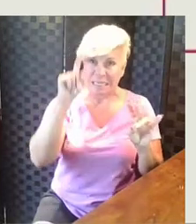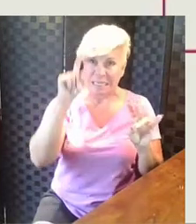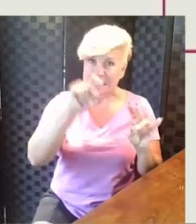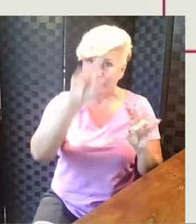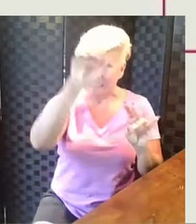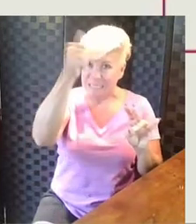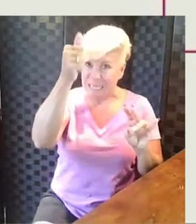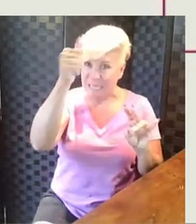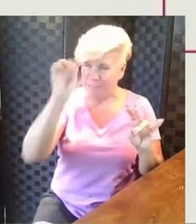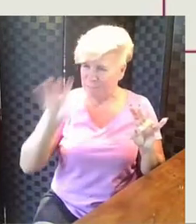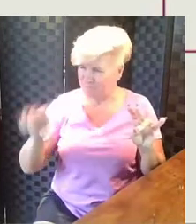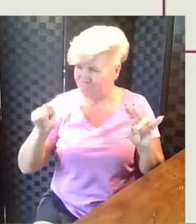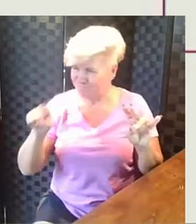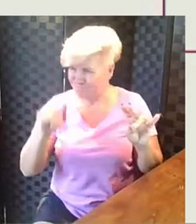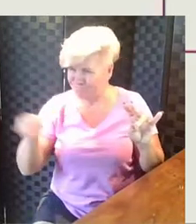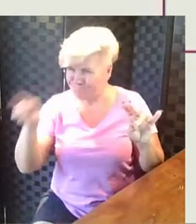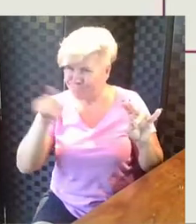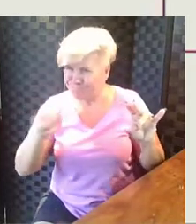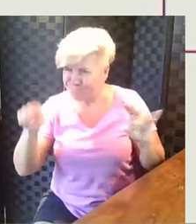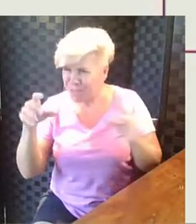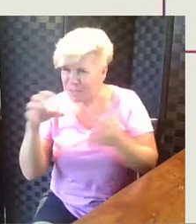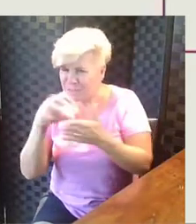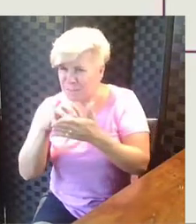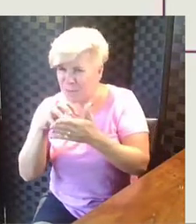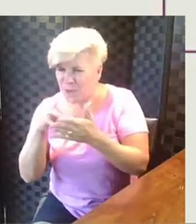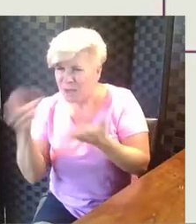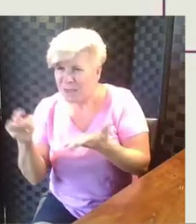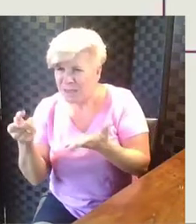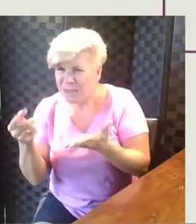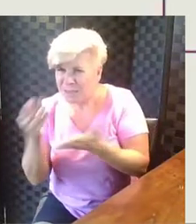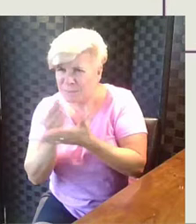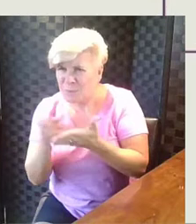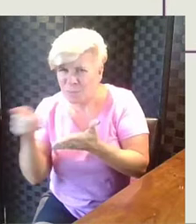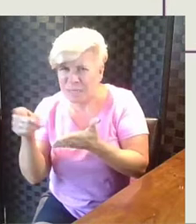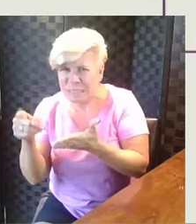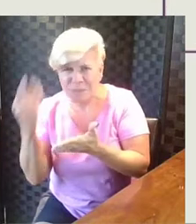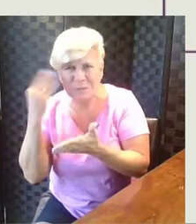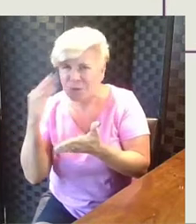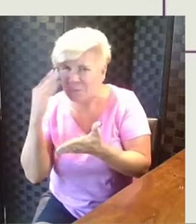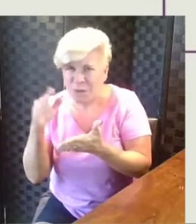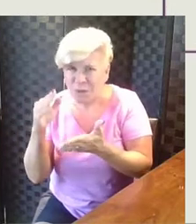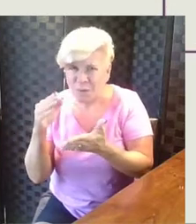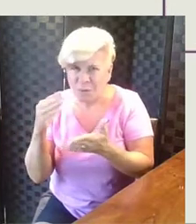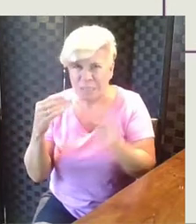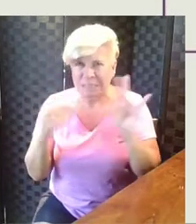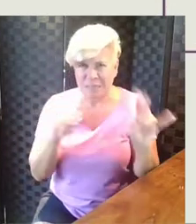represents the amount she needs to earn a prize. But she doesn't know how many that is.